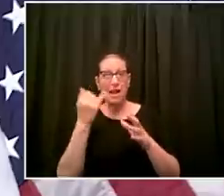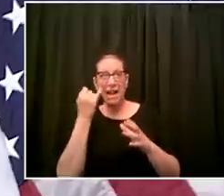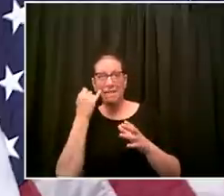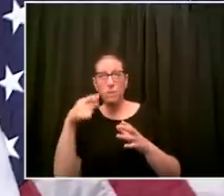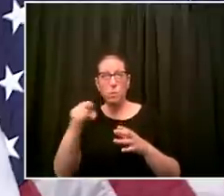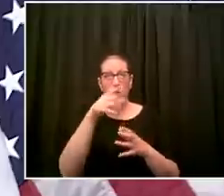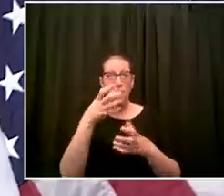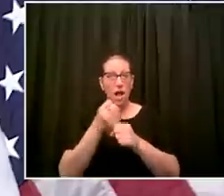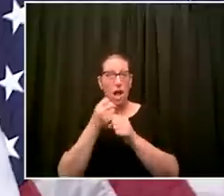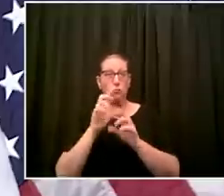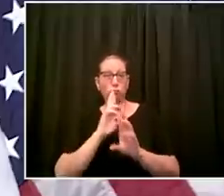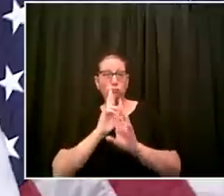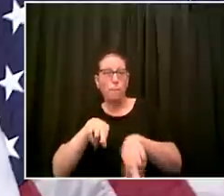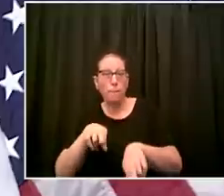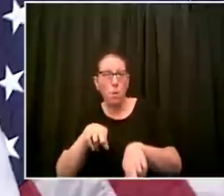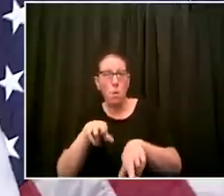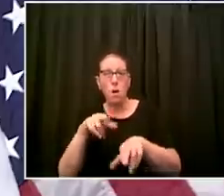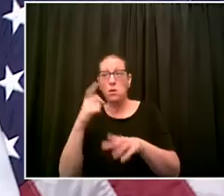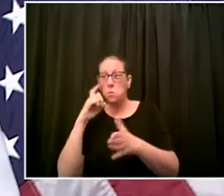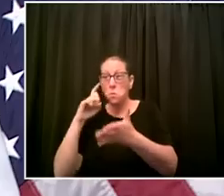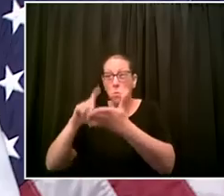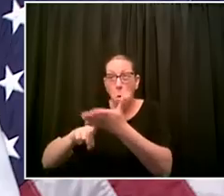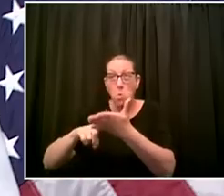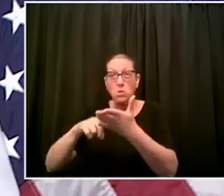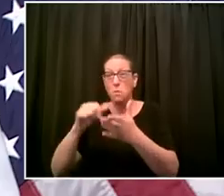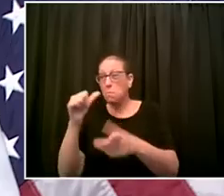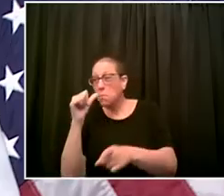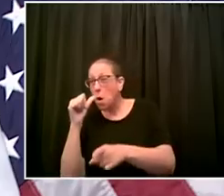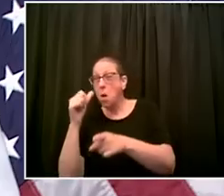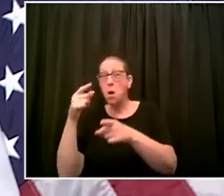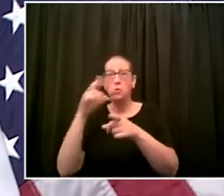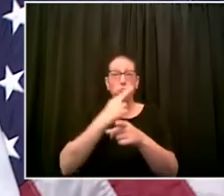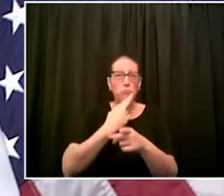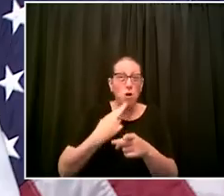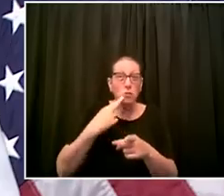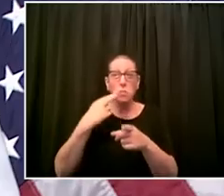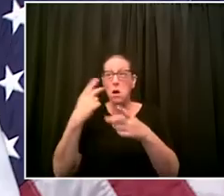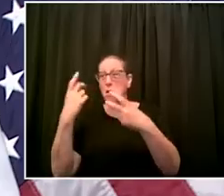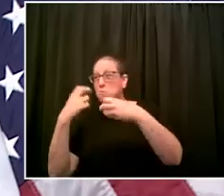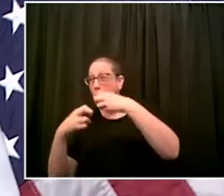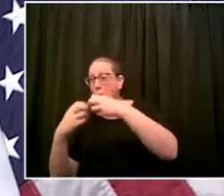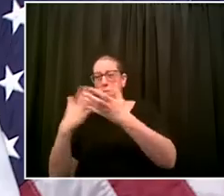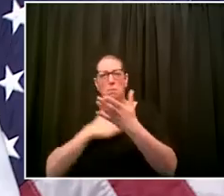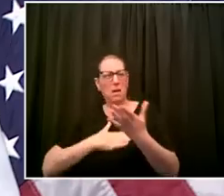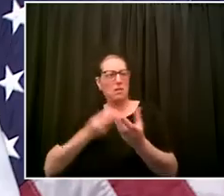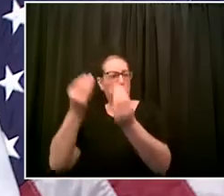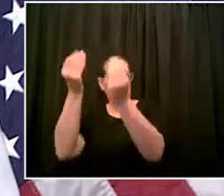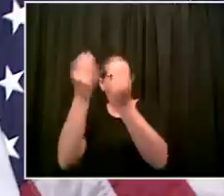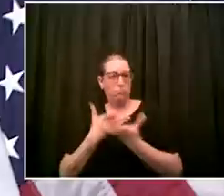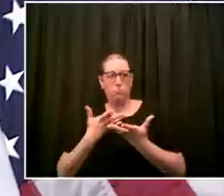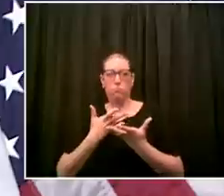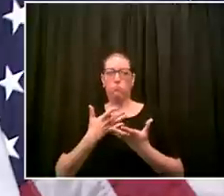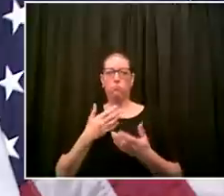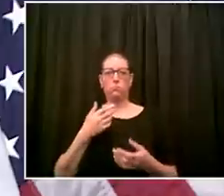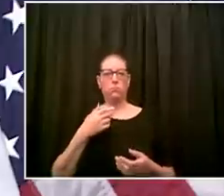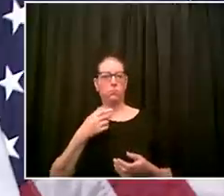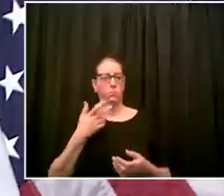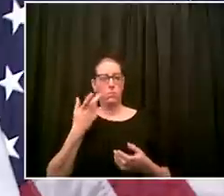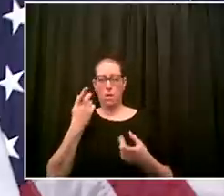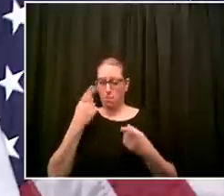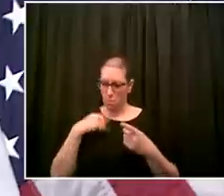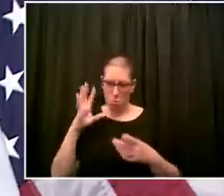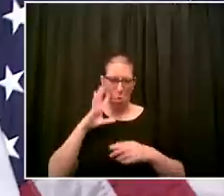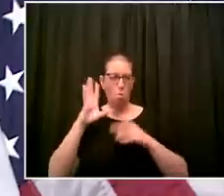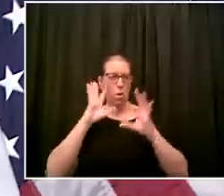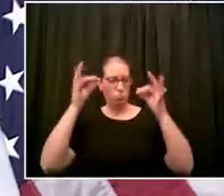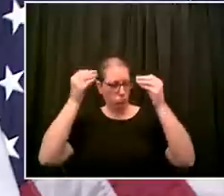food in or anything like that please let us know and we will go pay them a very immediate visit to address the